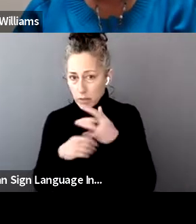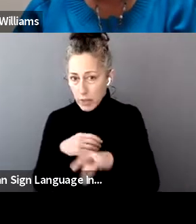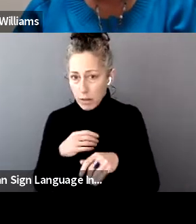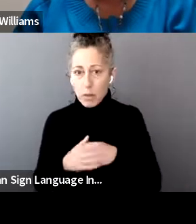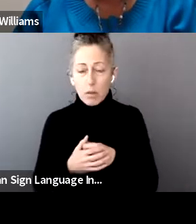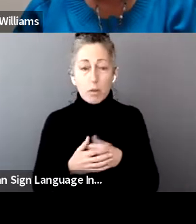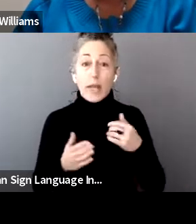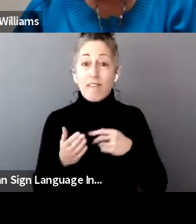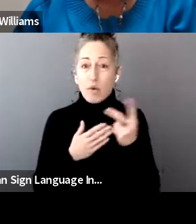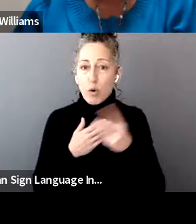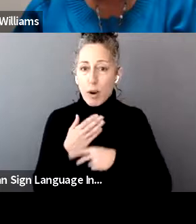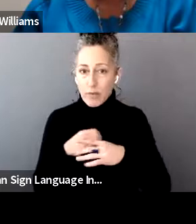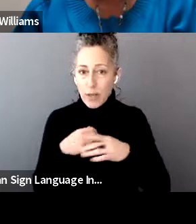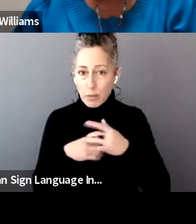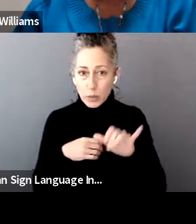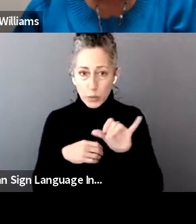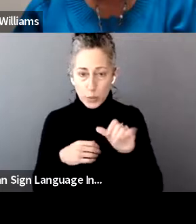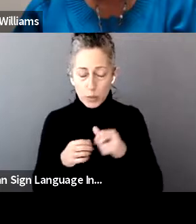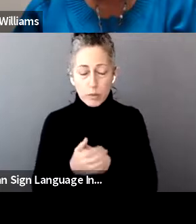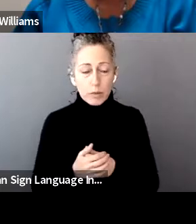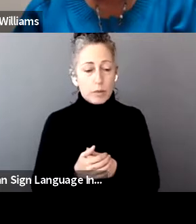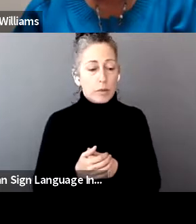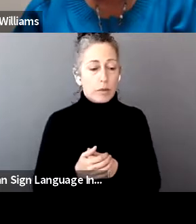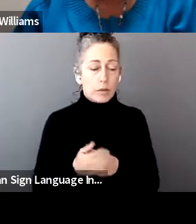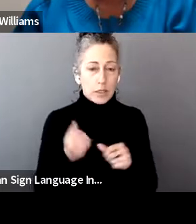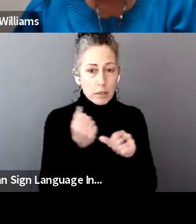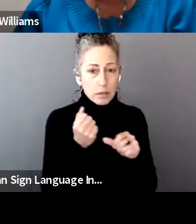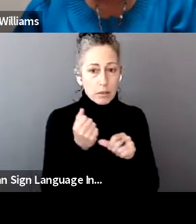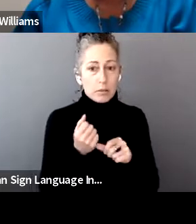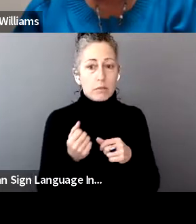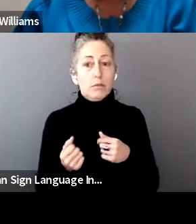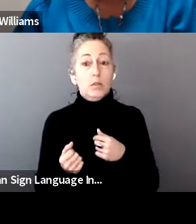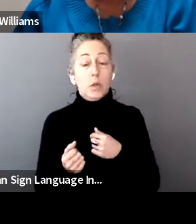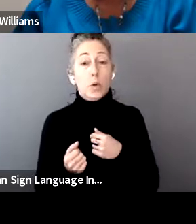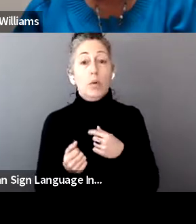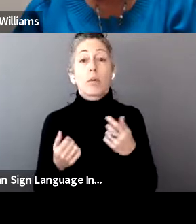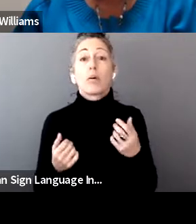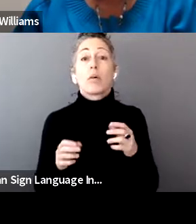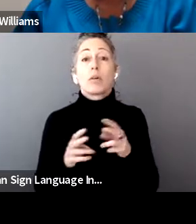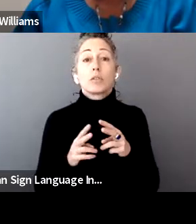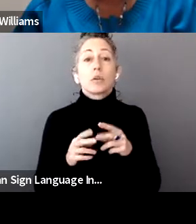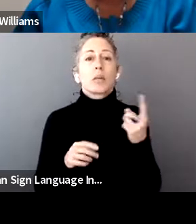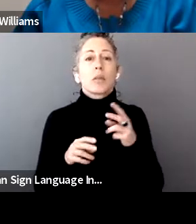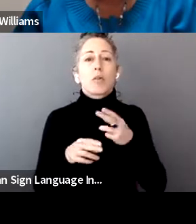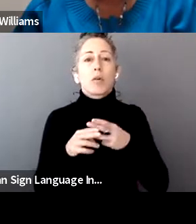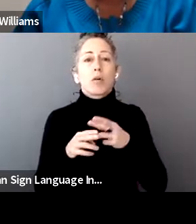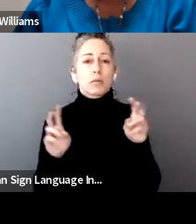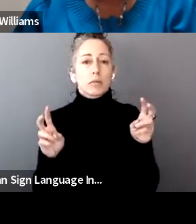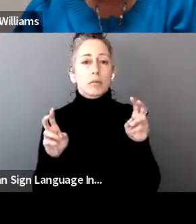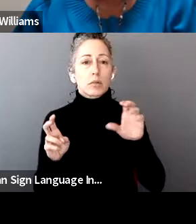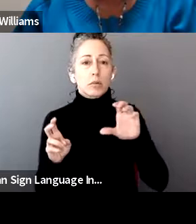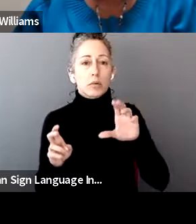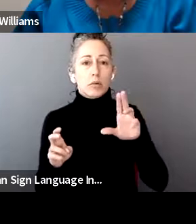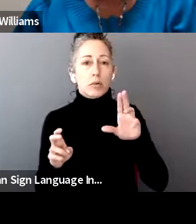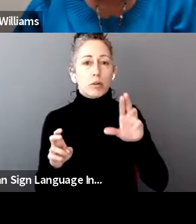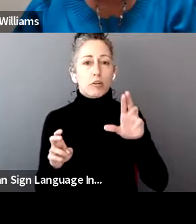programs available to them, and I mentioned the Currently Not Collectible as being one of those. programs. So there may be some